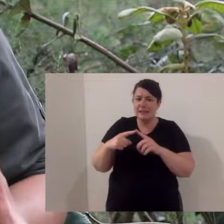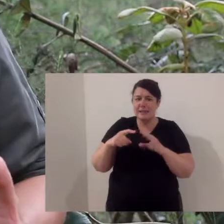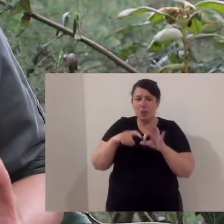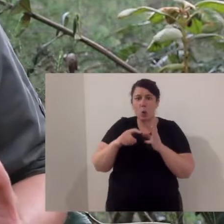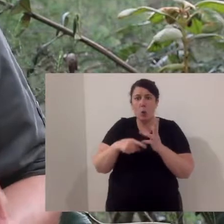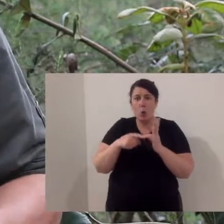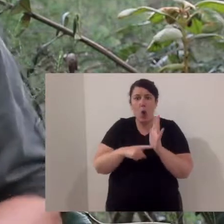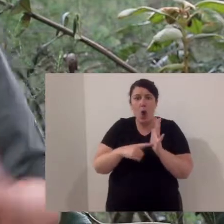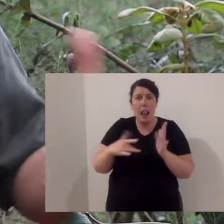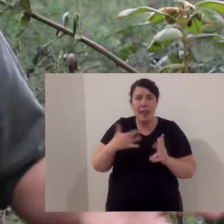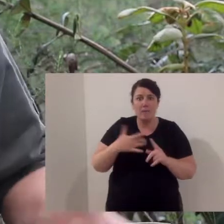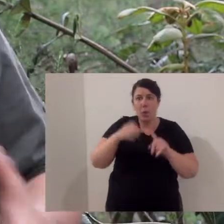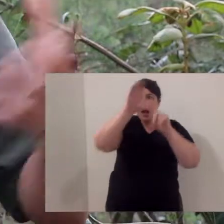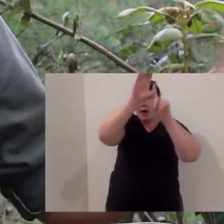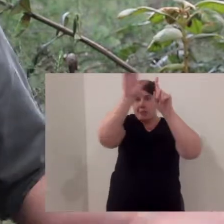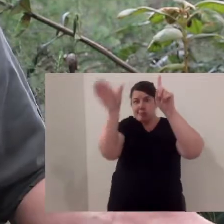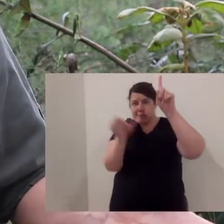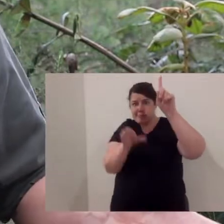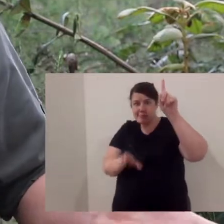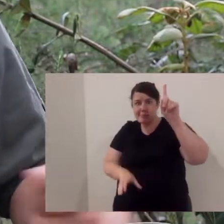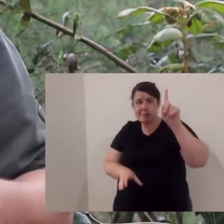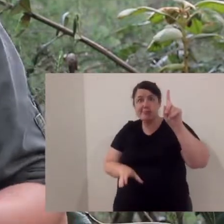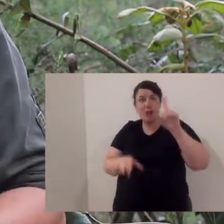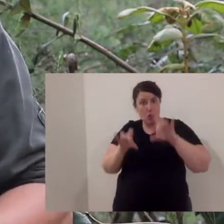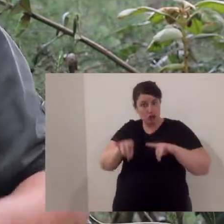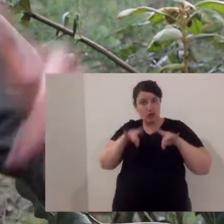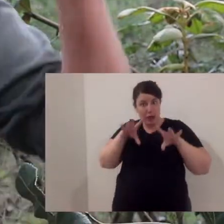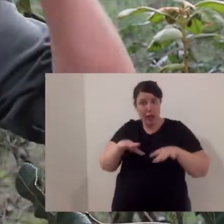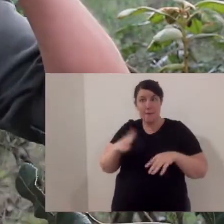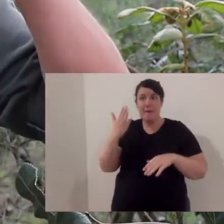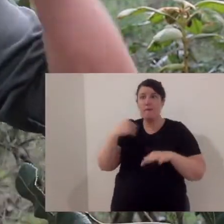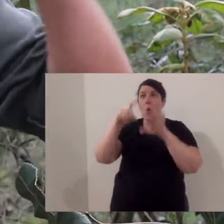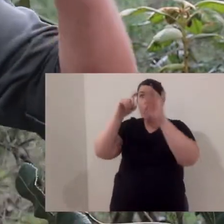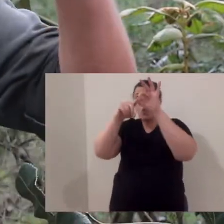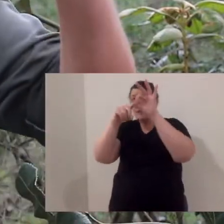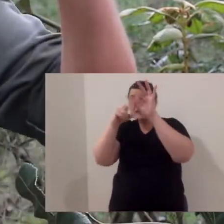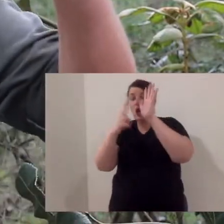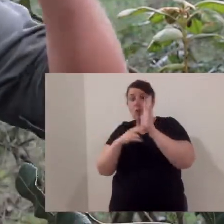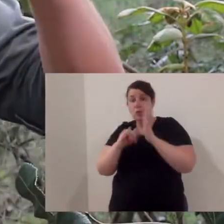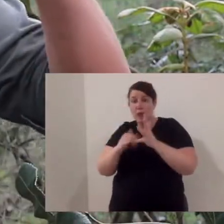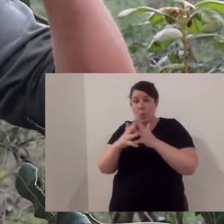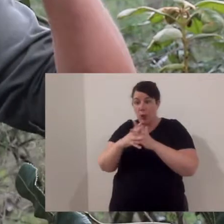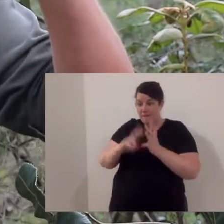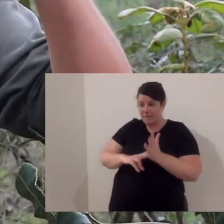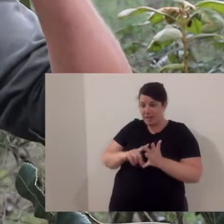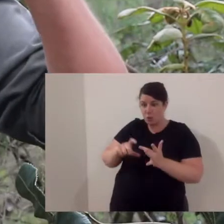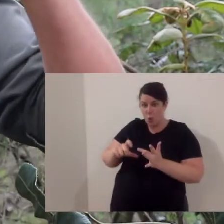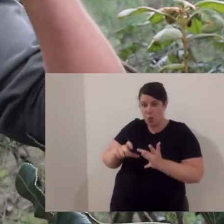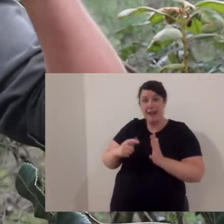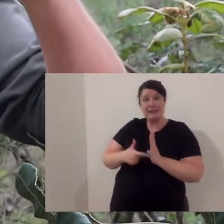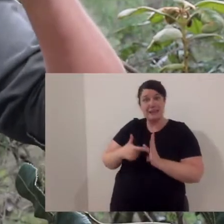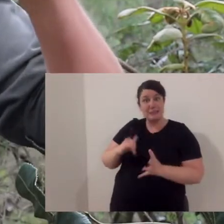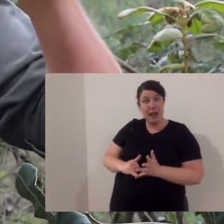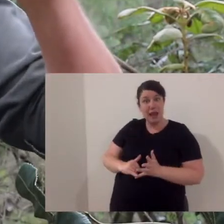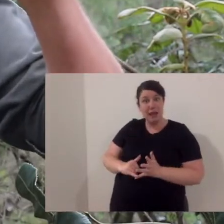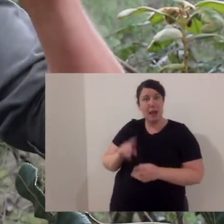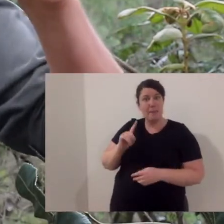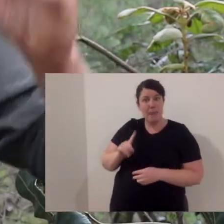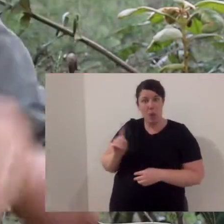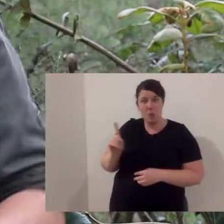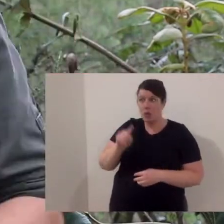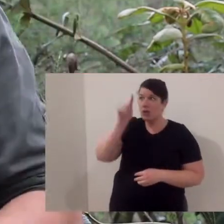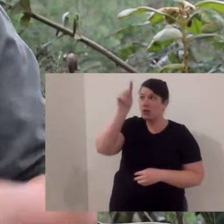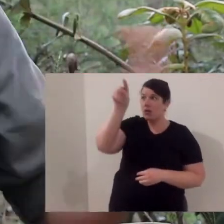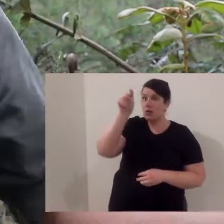Eastern quolls live in Eastern Australia. They used to be found from Queensland, right through New South Wales, and Victoria.